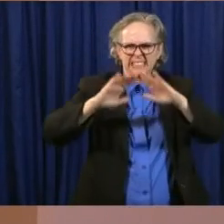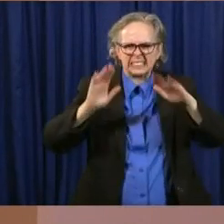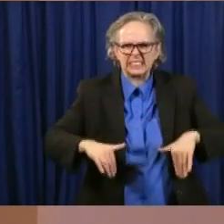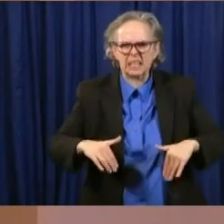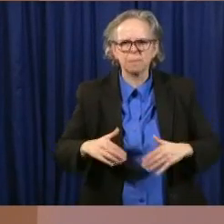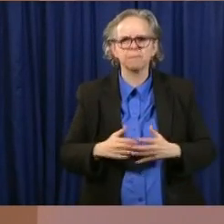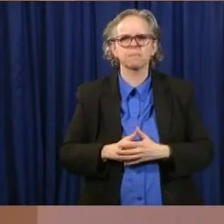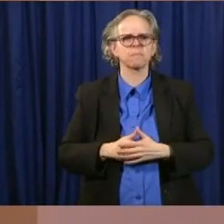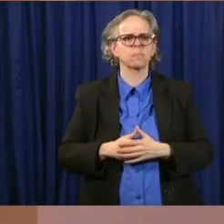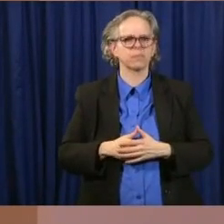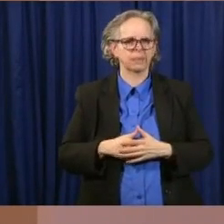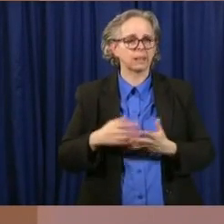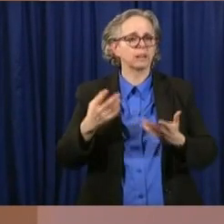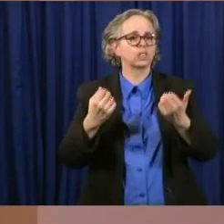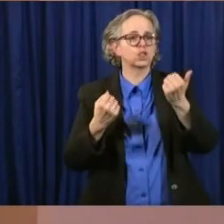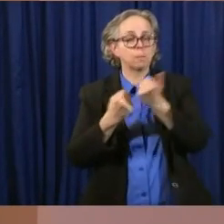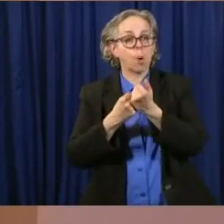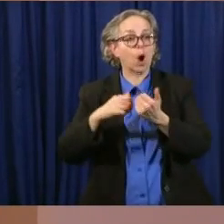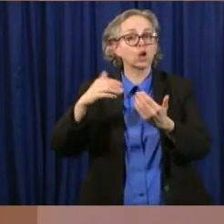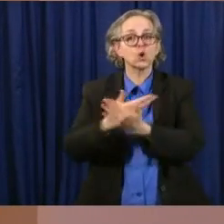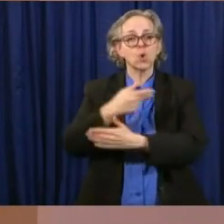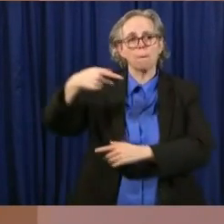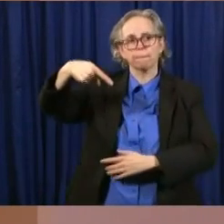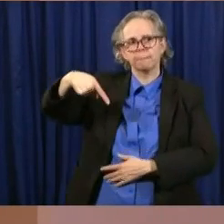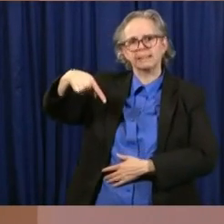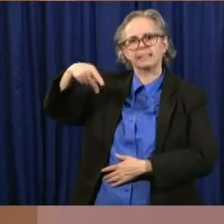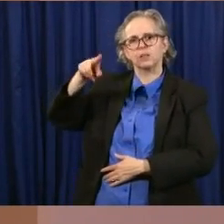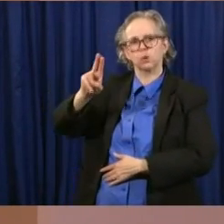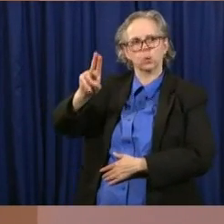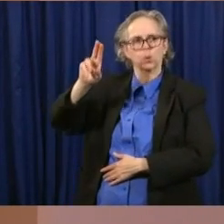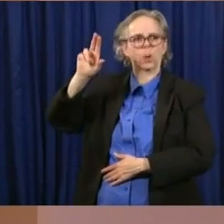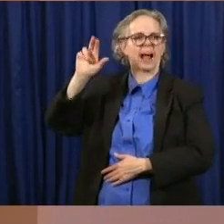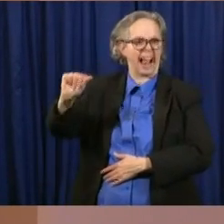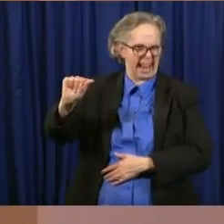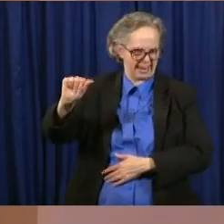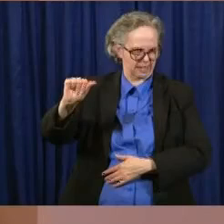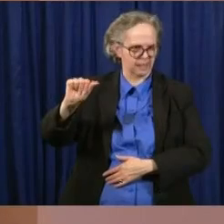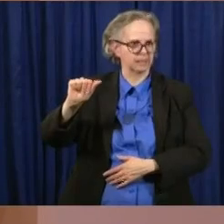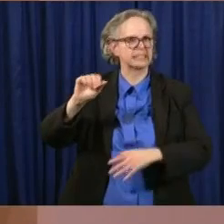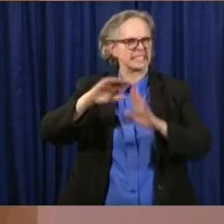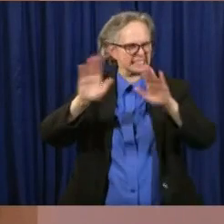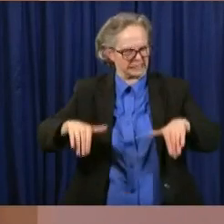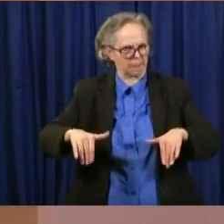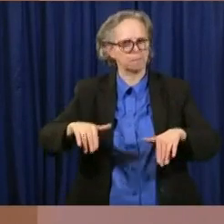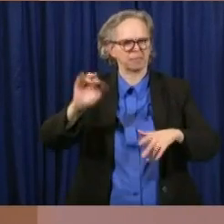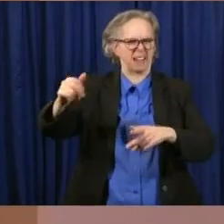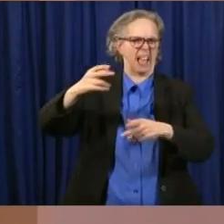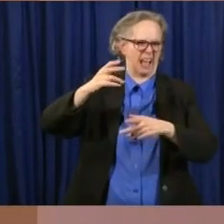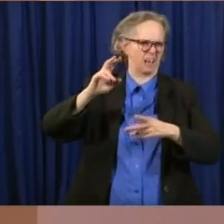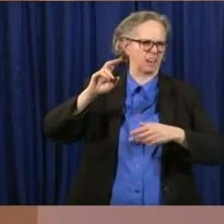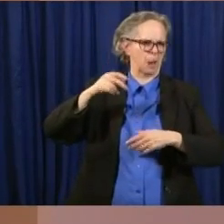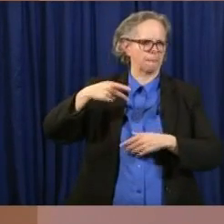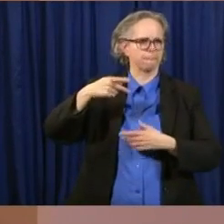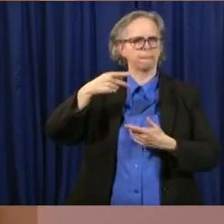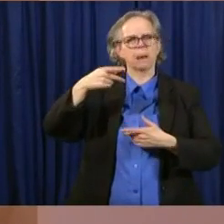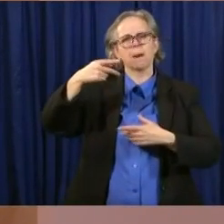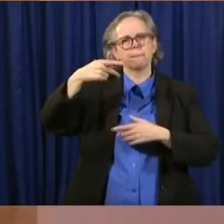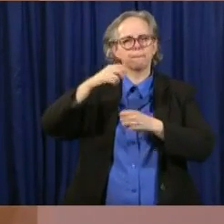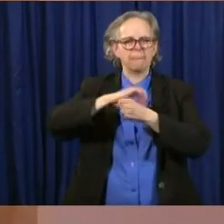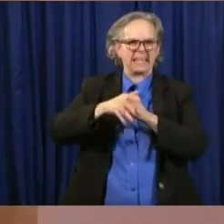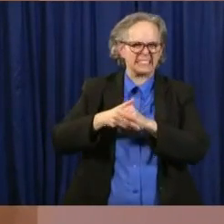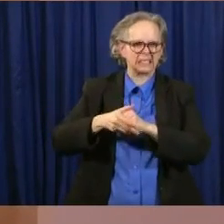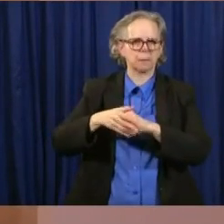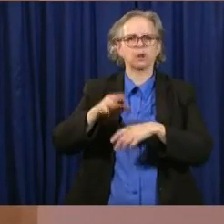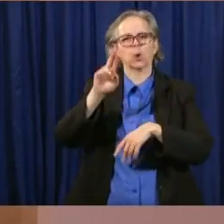system through which 1099 filers and others who are right now not eligible for benefits